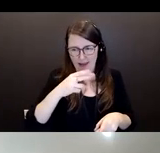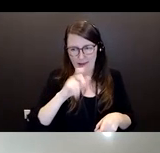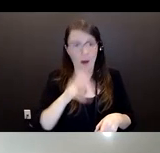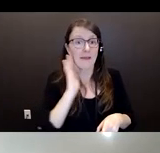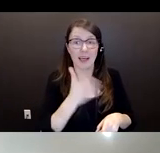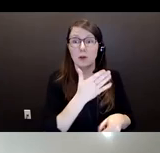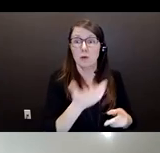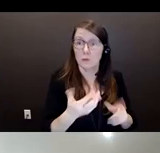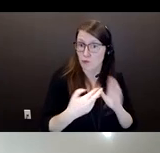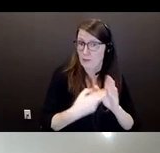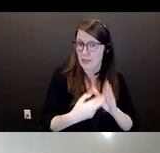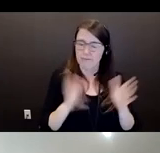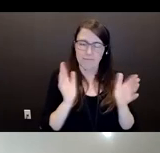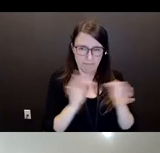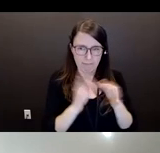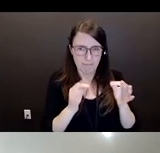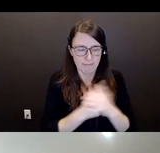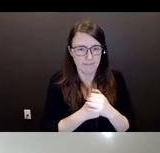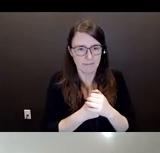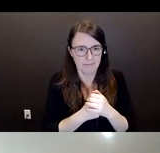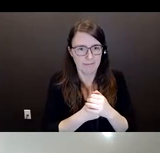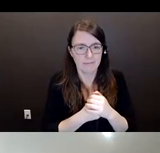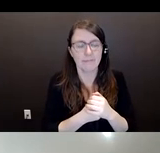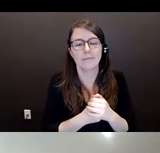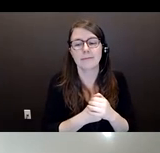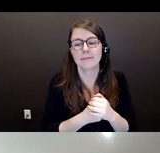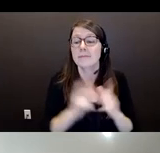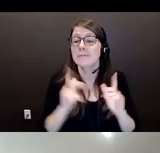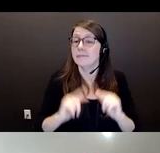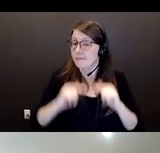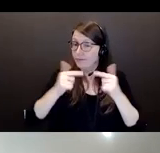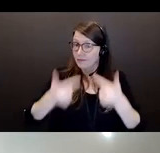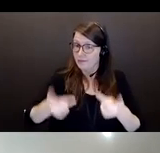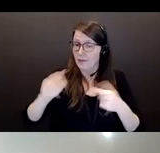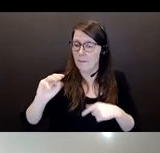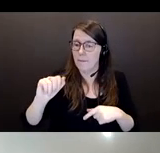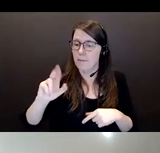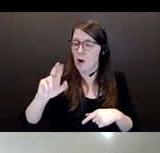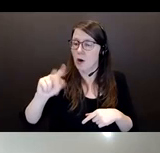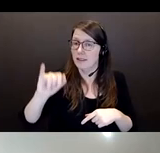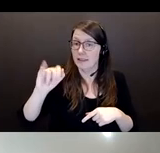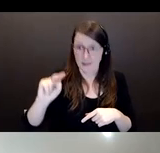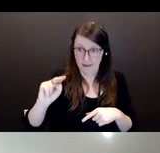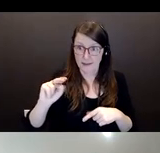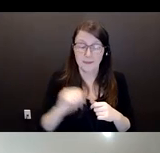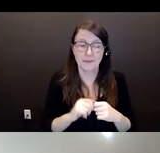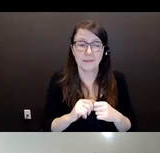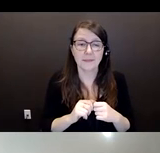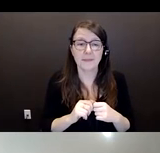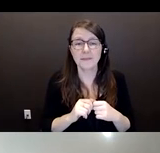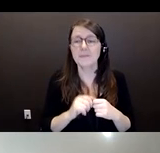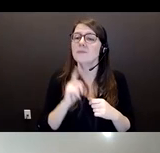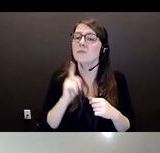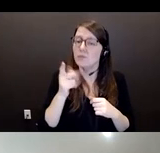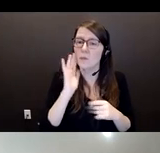years and how that has impacted. So, I'm going to turn it over to Martin now to continue the presentation and talk about